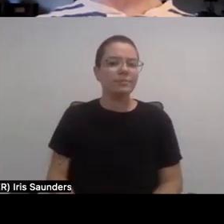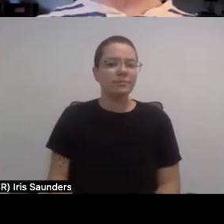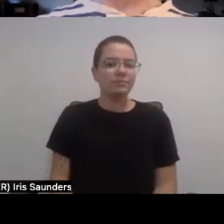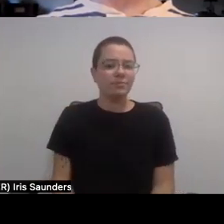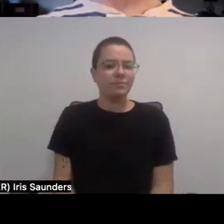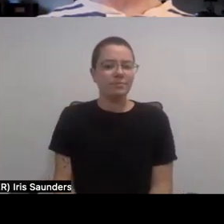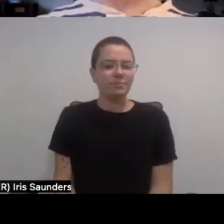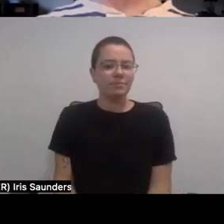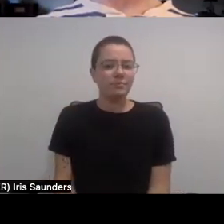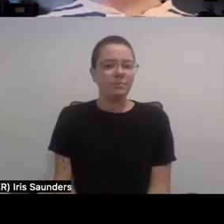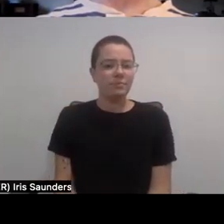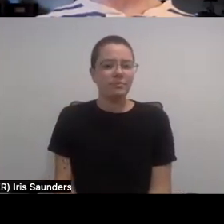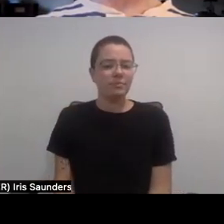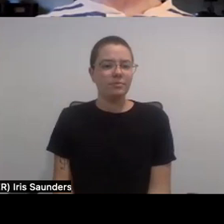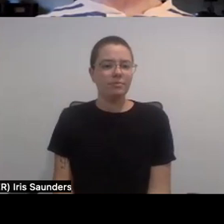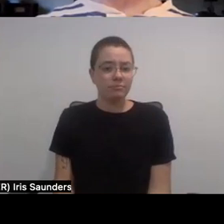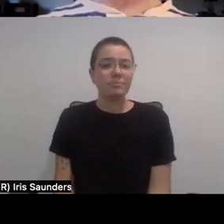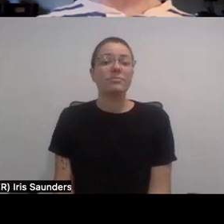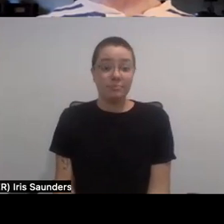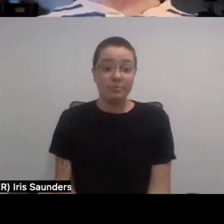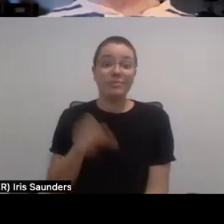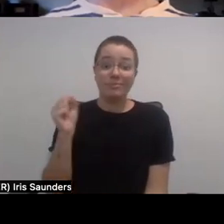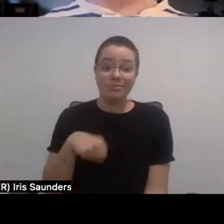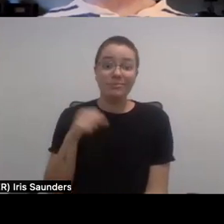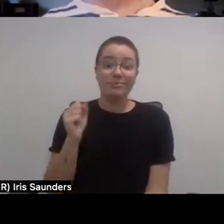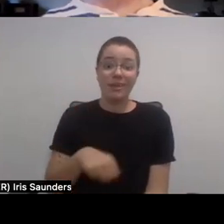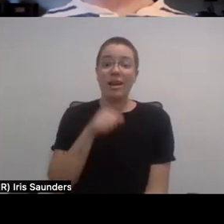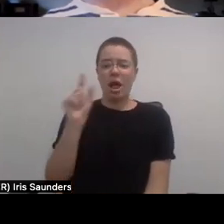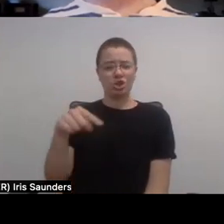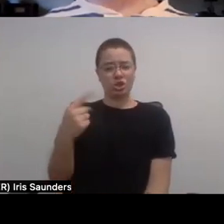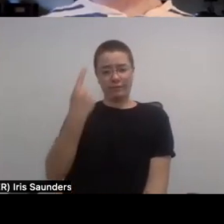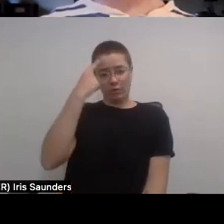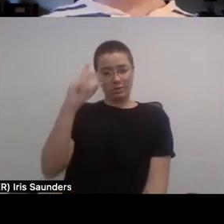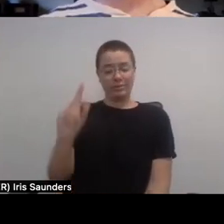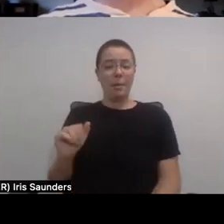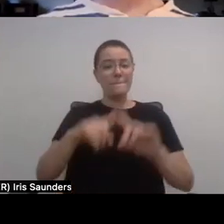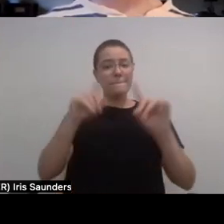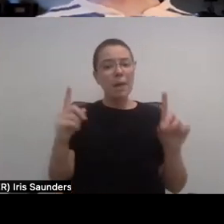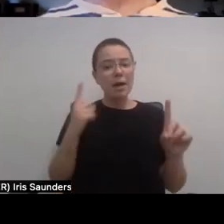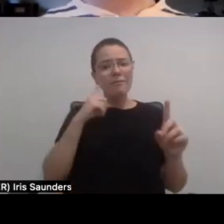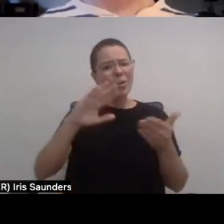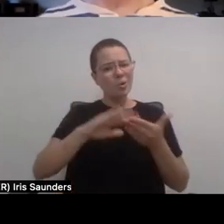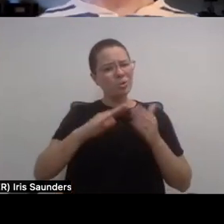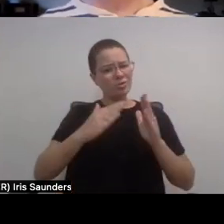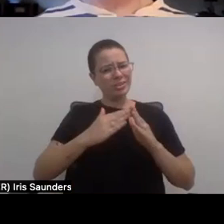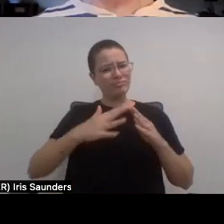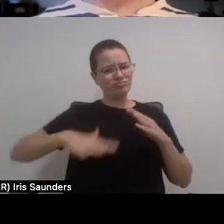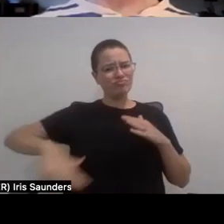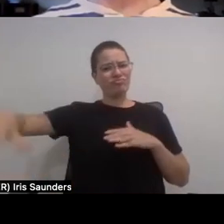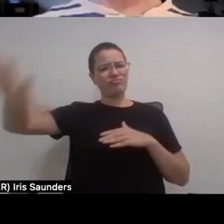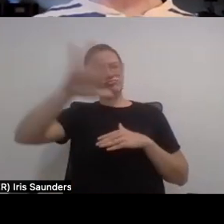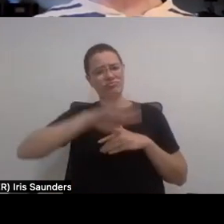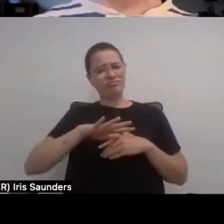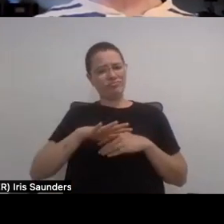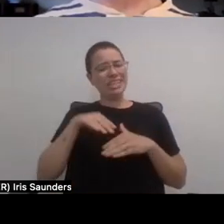It really wouldn't, not just for the disability community, too, for the community at large. Because accessibility,